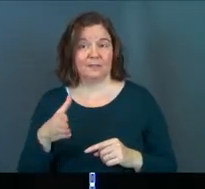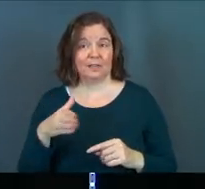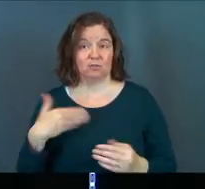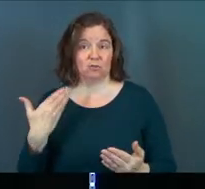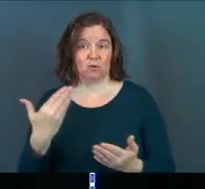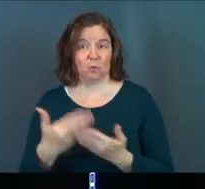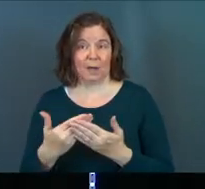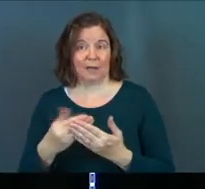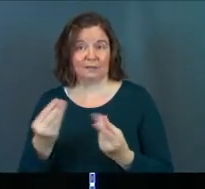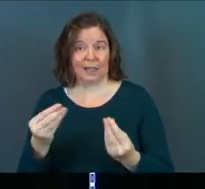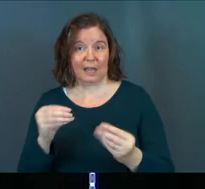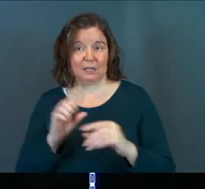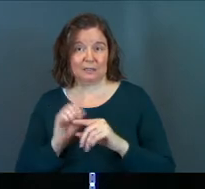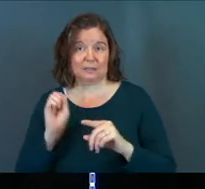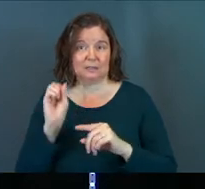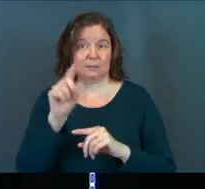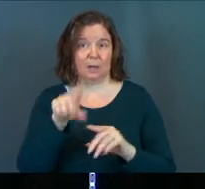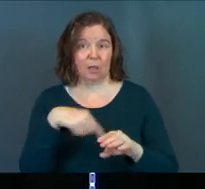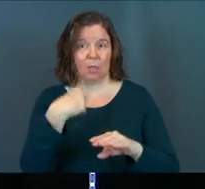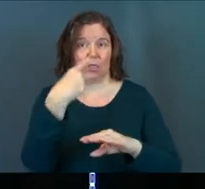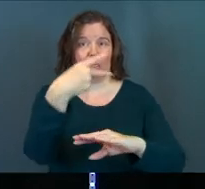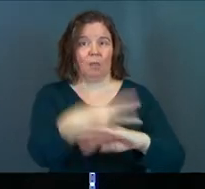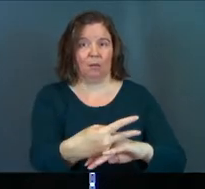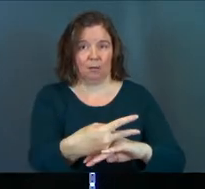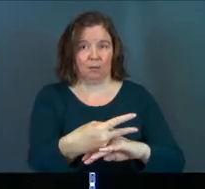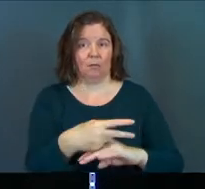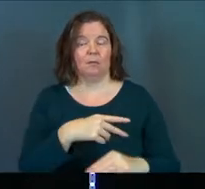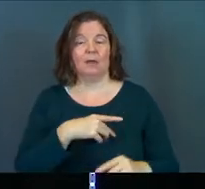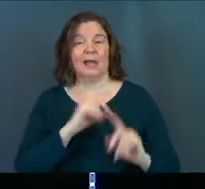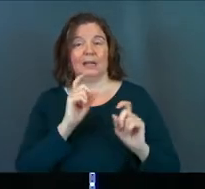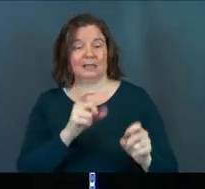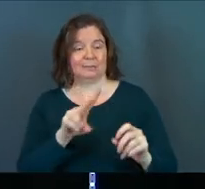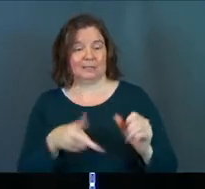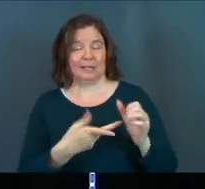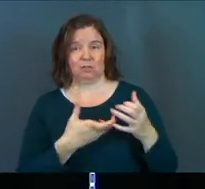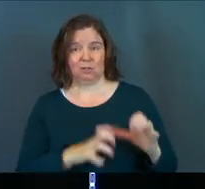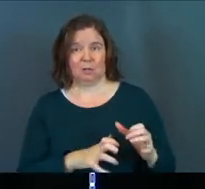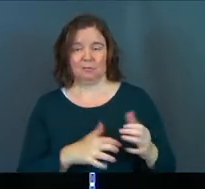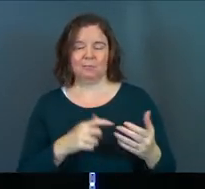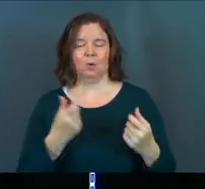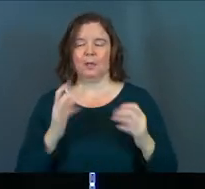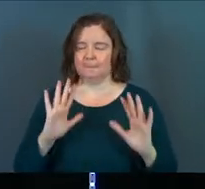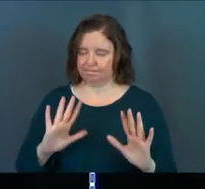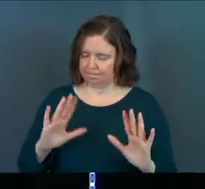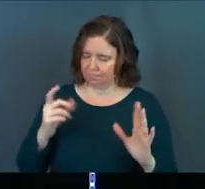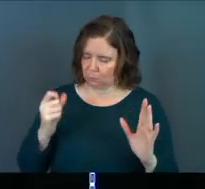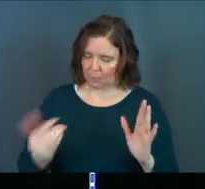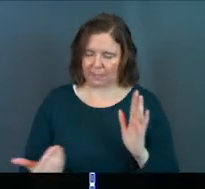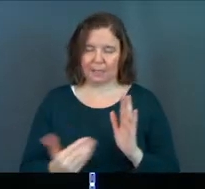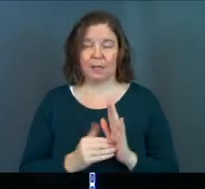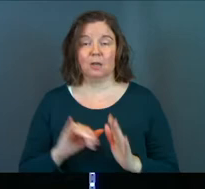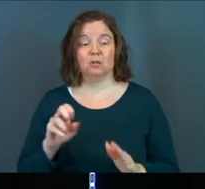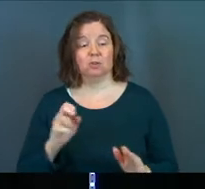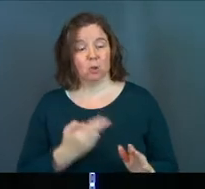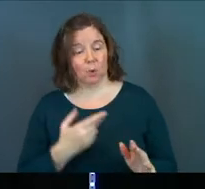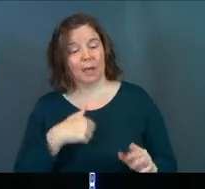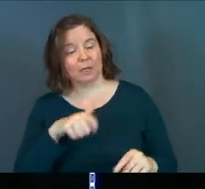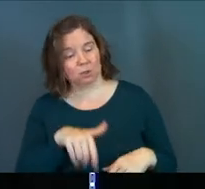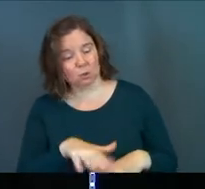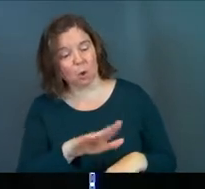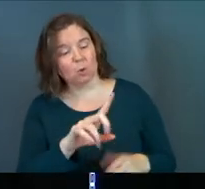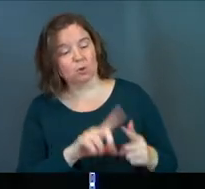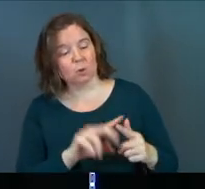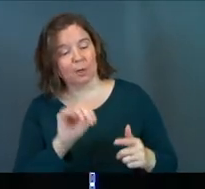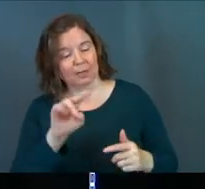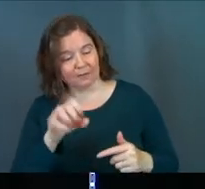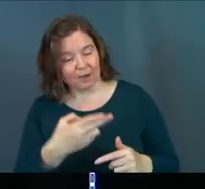gets to a shore. It spits Jonah out. And then God comes to Jonah again. He gives him a second chin. He's like, all right, let's try this again. Jonah, I need you